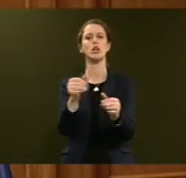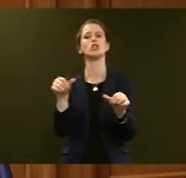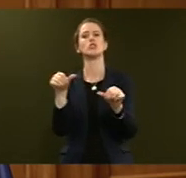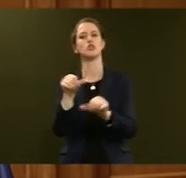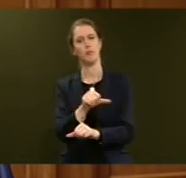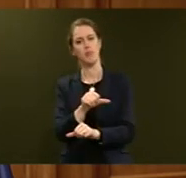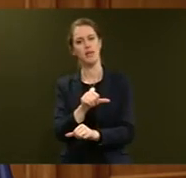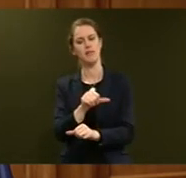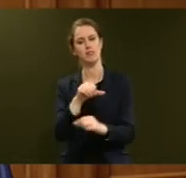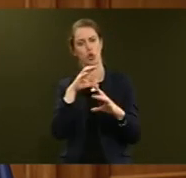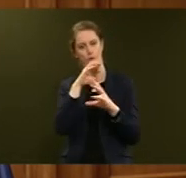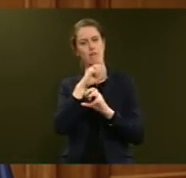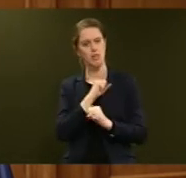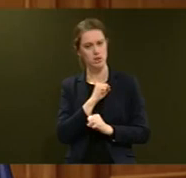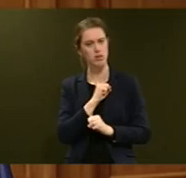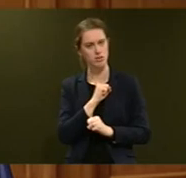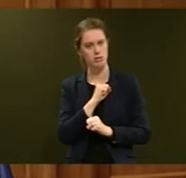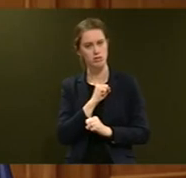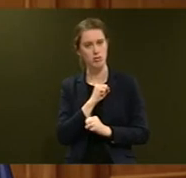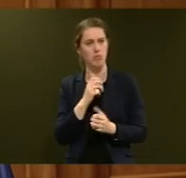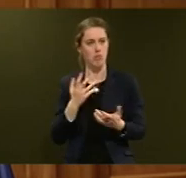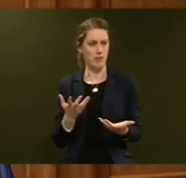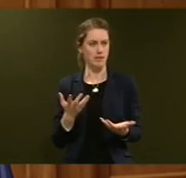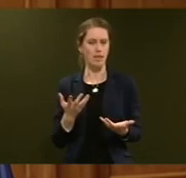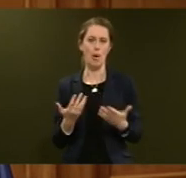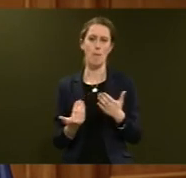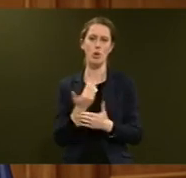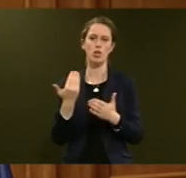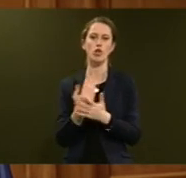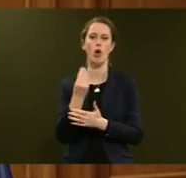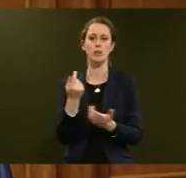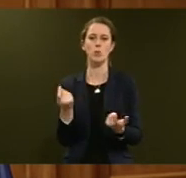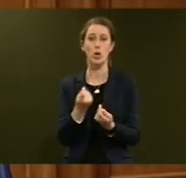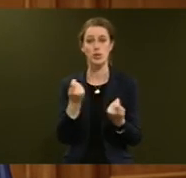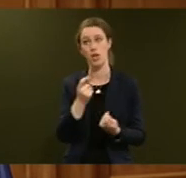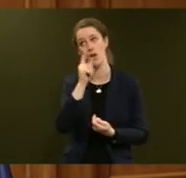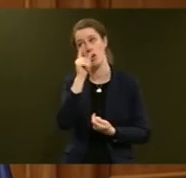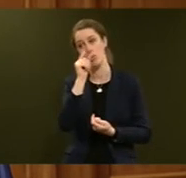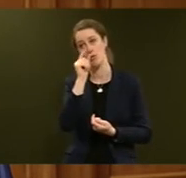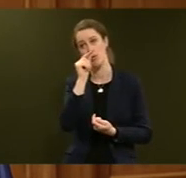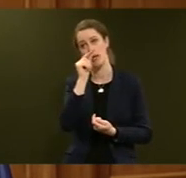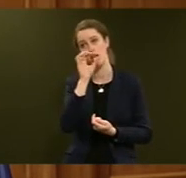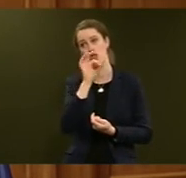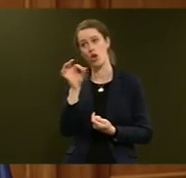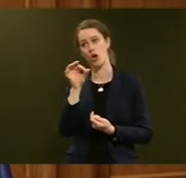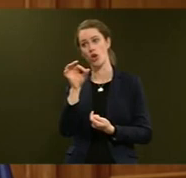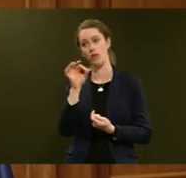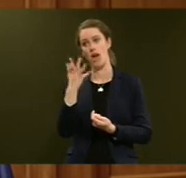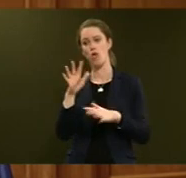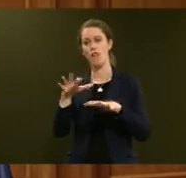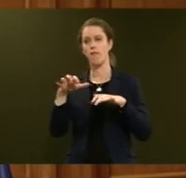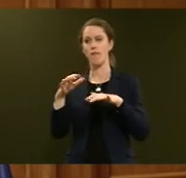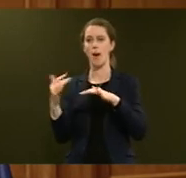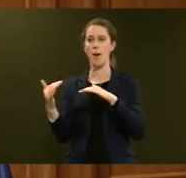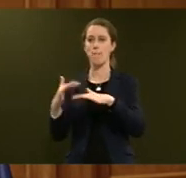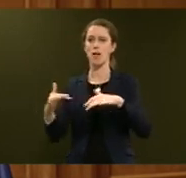level of confidentiality. That is the way of modern commerce. It may not be the way of rough parliamentary politics, but I'll go